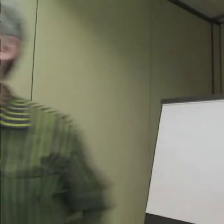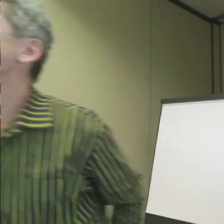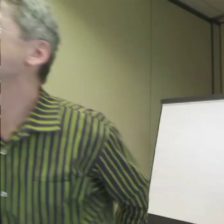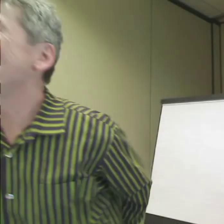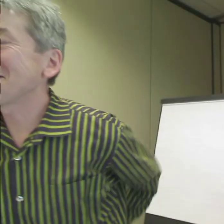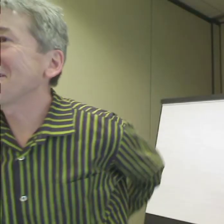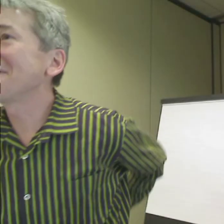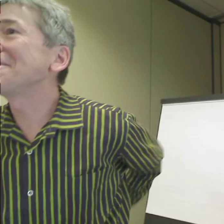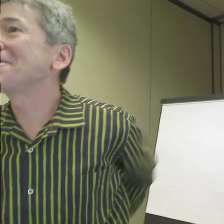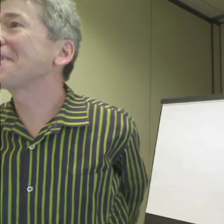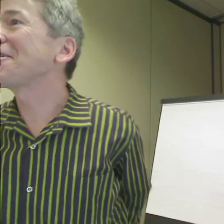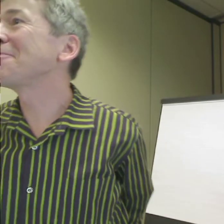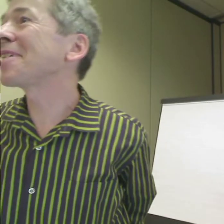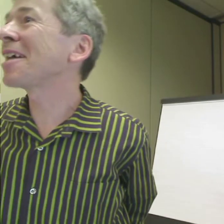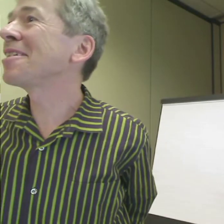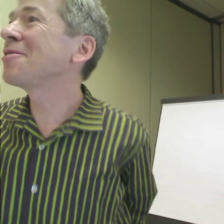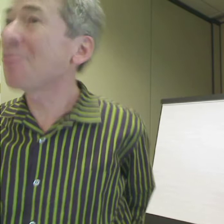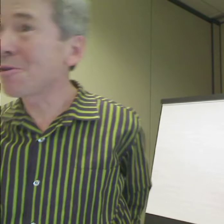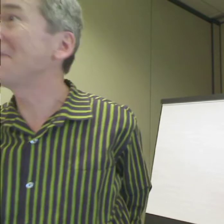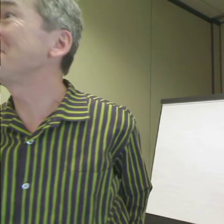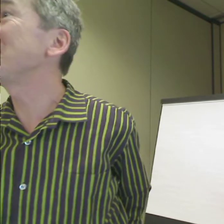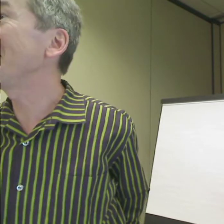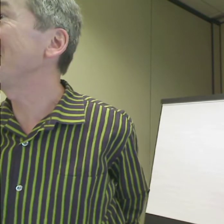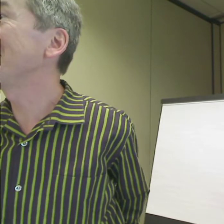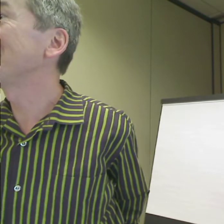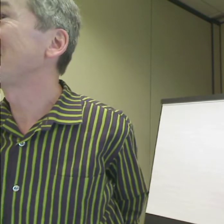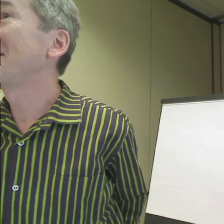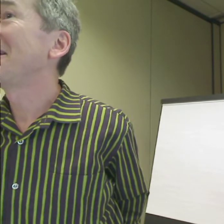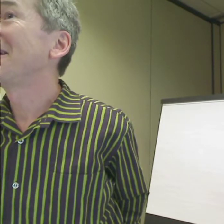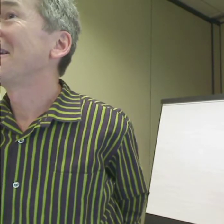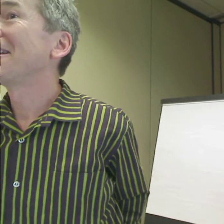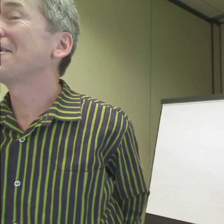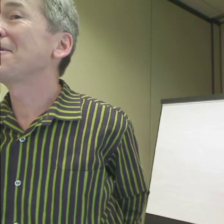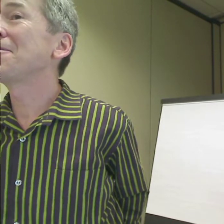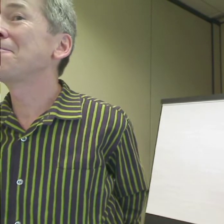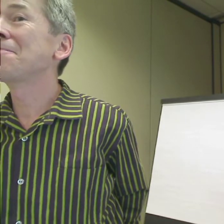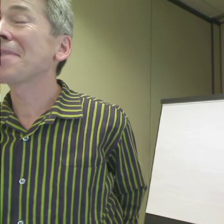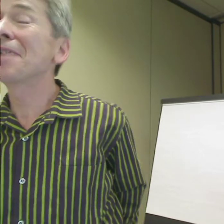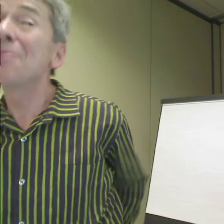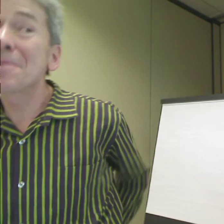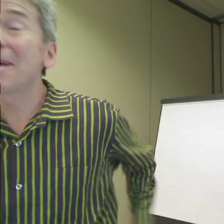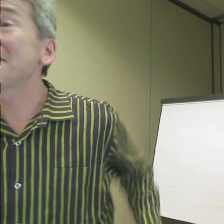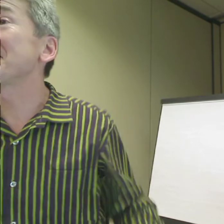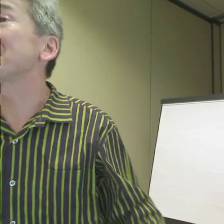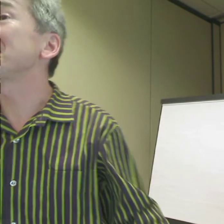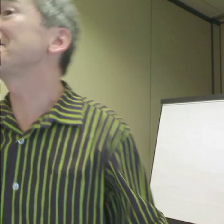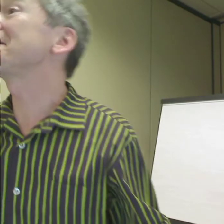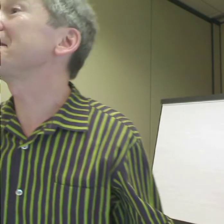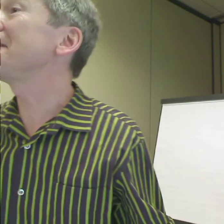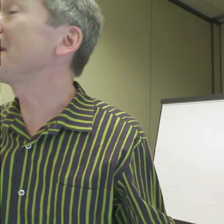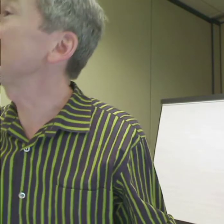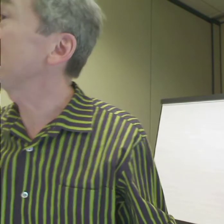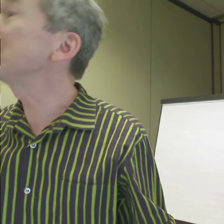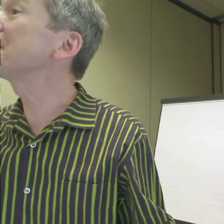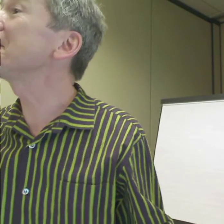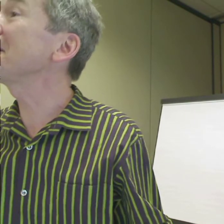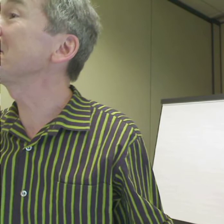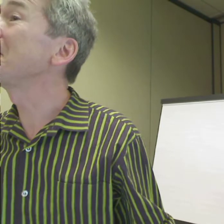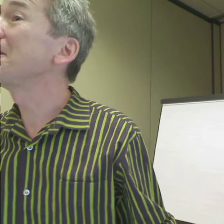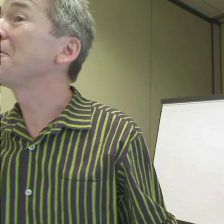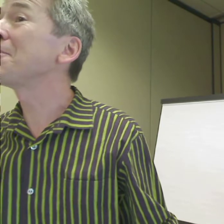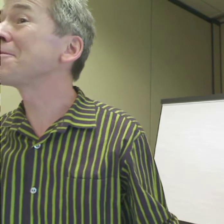Good afternoon, ladies and gentlemen. Can you all hear me well? I'd also like to thank Nancy and